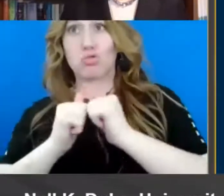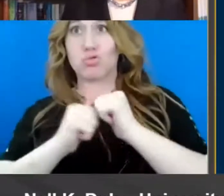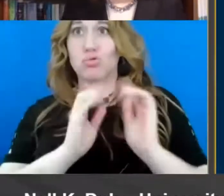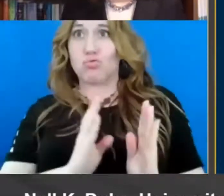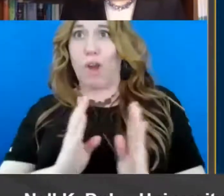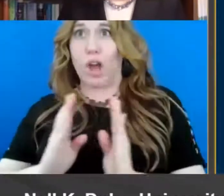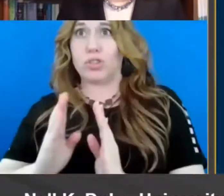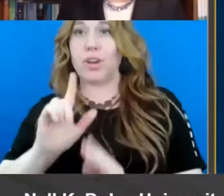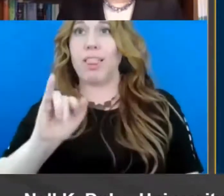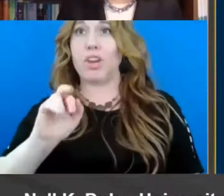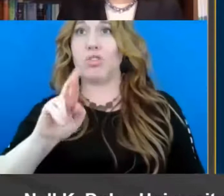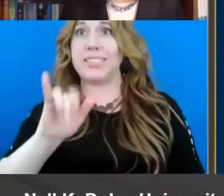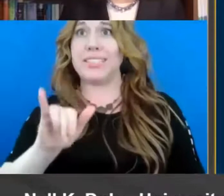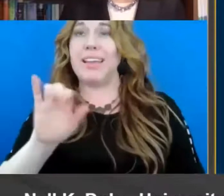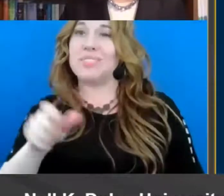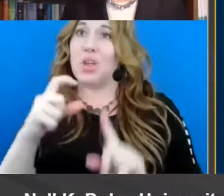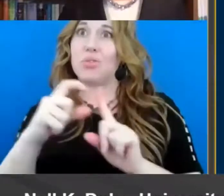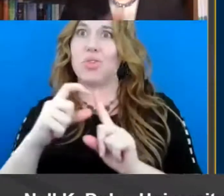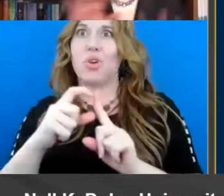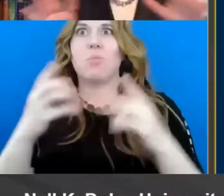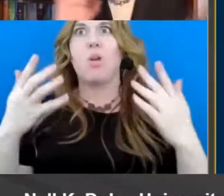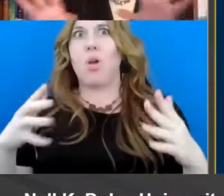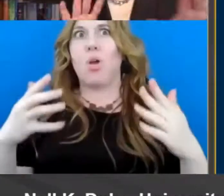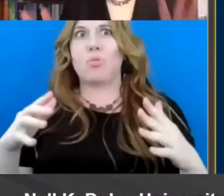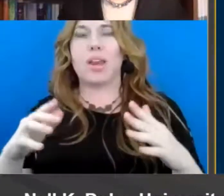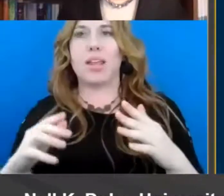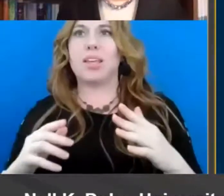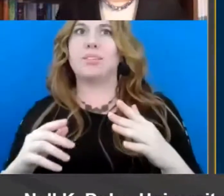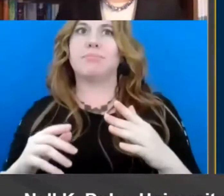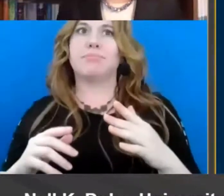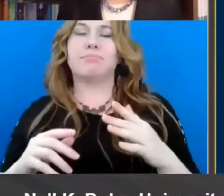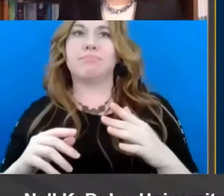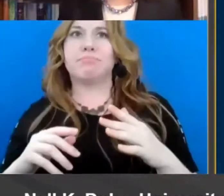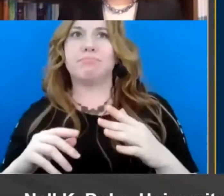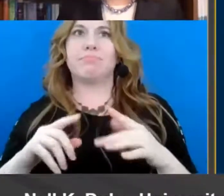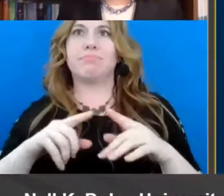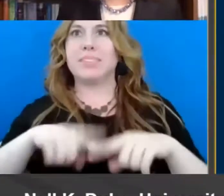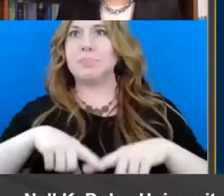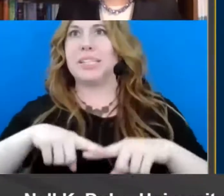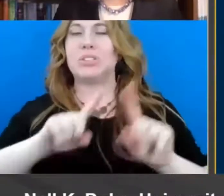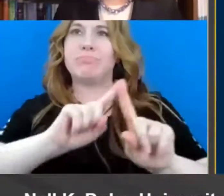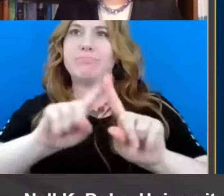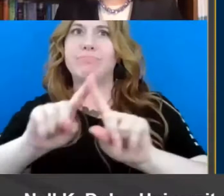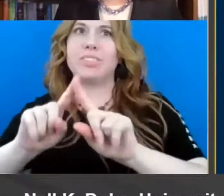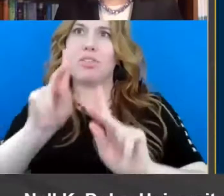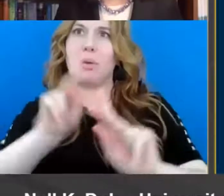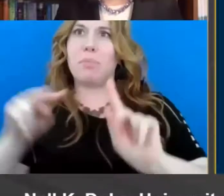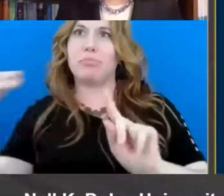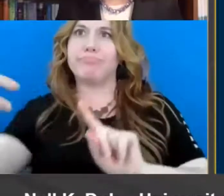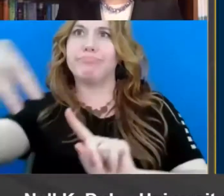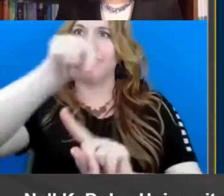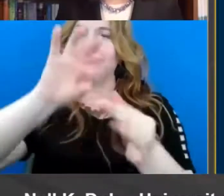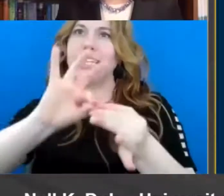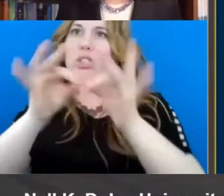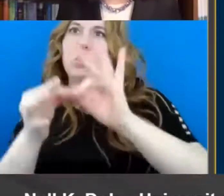another term that is you know all already sort of meandering in terms of what uh you know different pieces uh different people interpreted and also